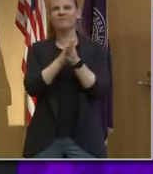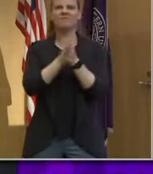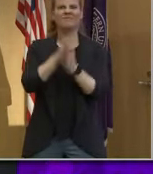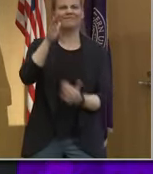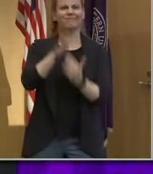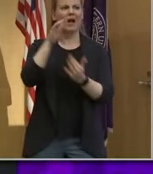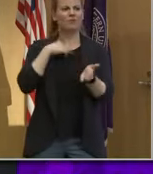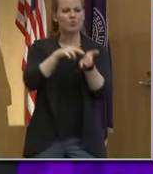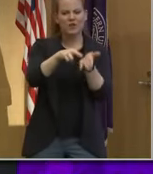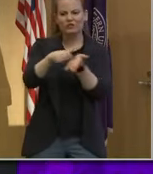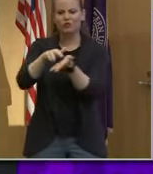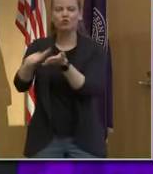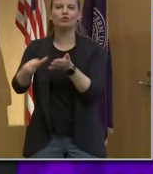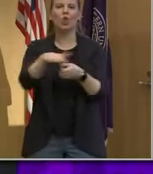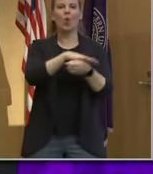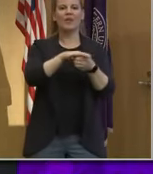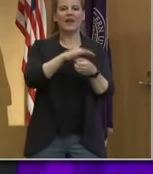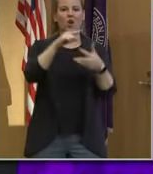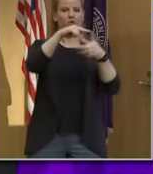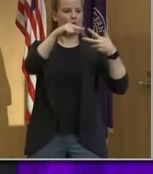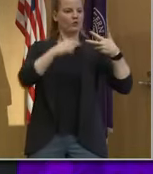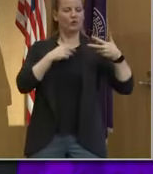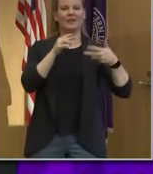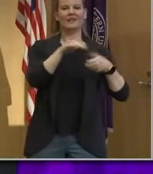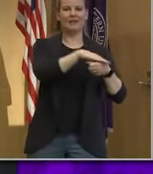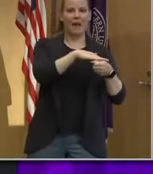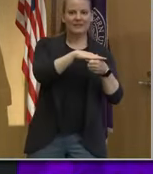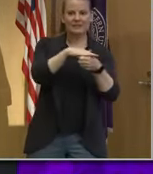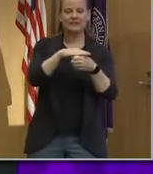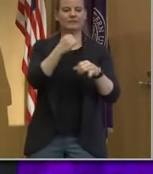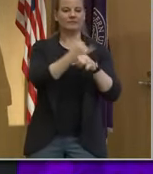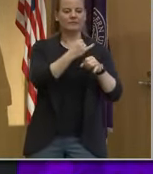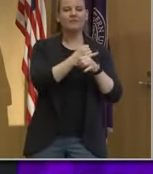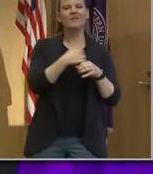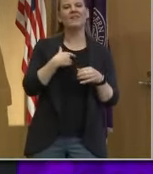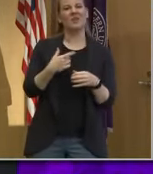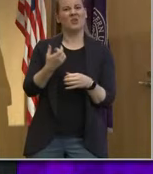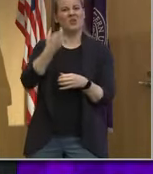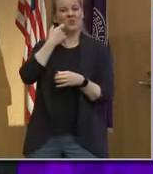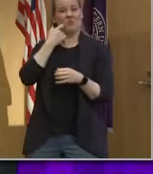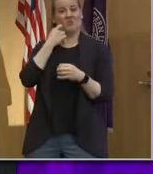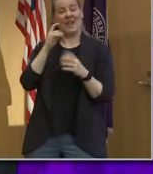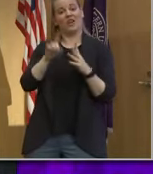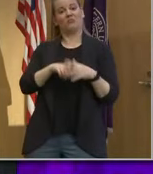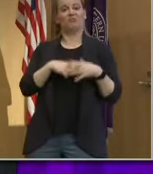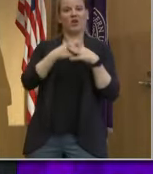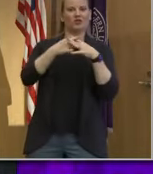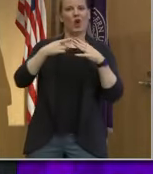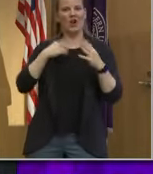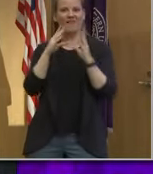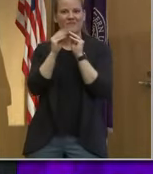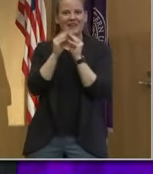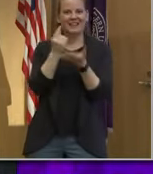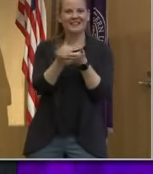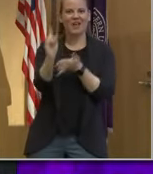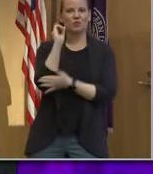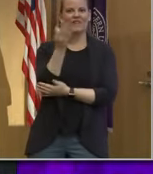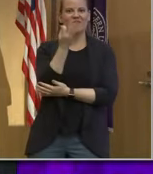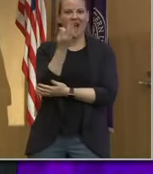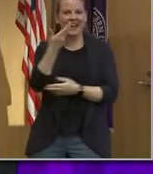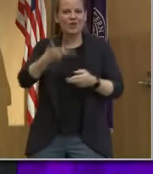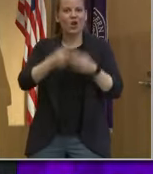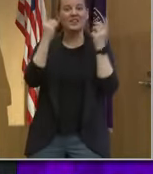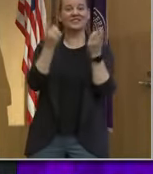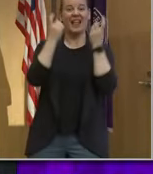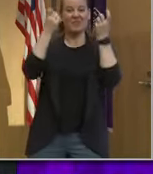campuses. We've already started that. We had a first kickoff meeting last Friday for what we call our acceleration program, where we're